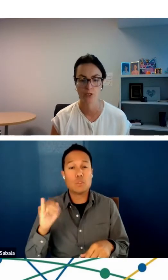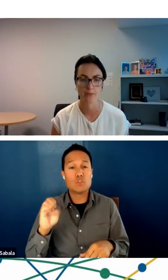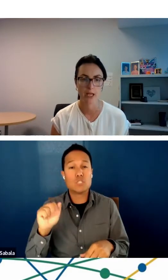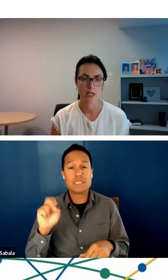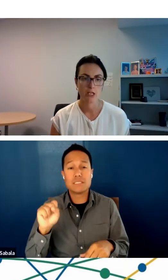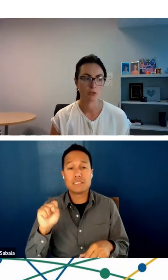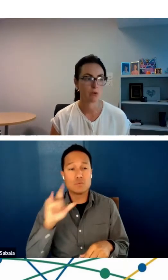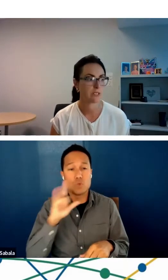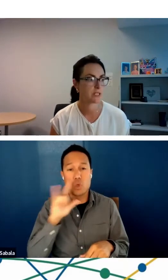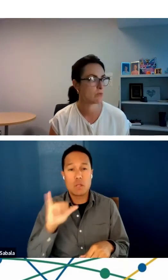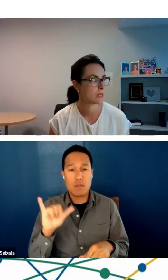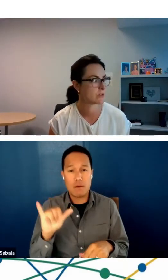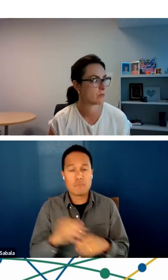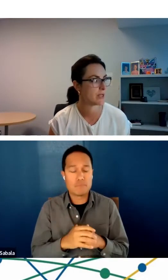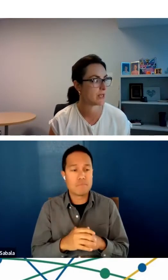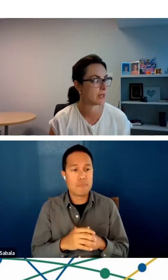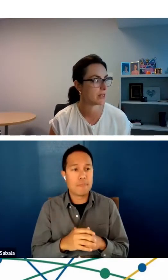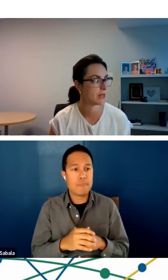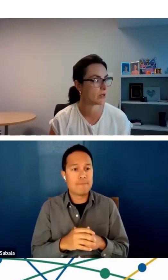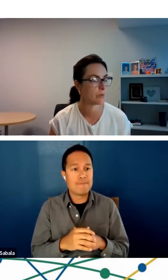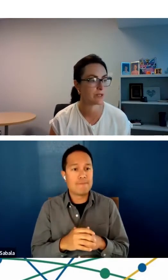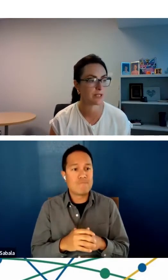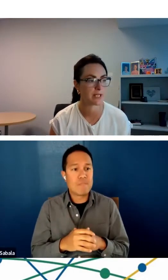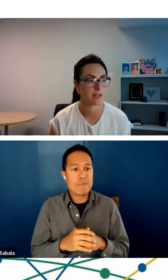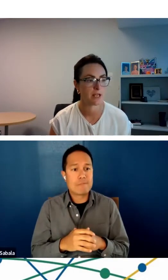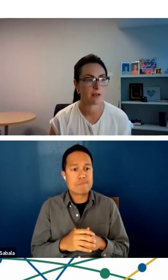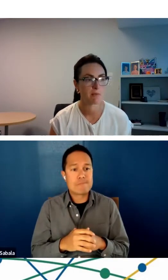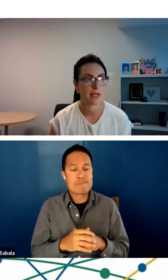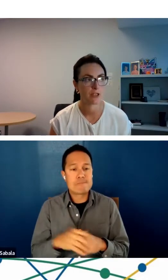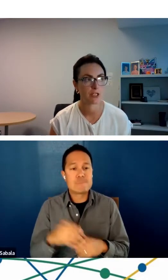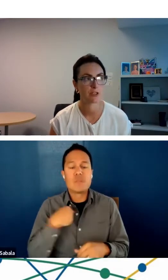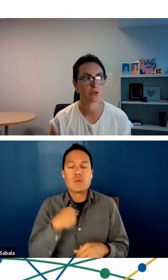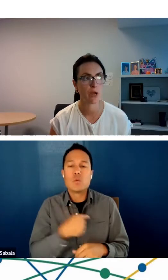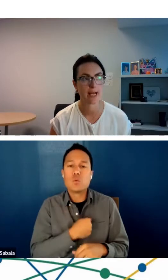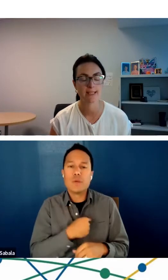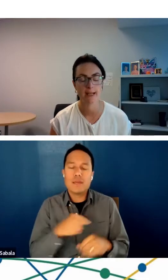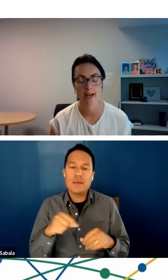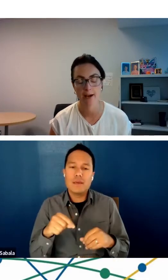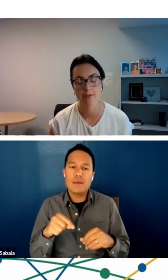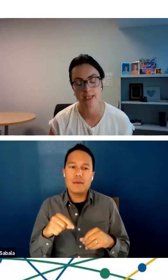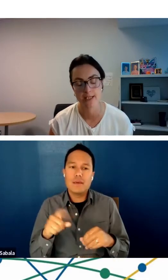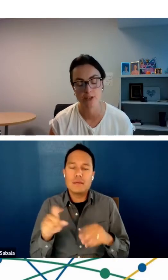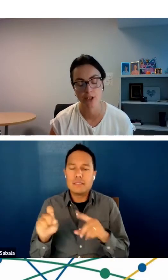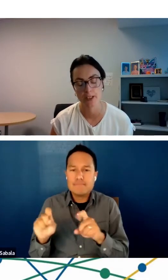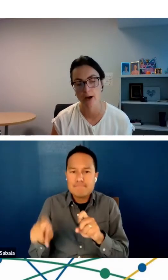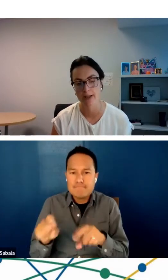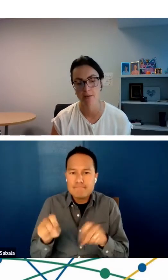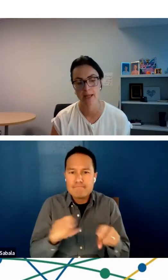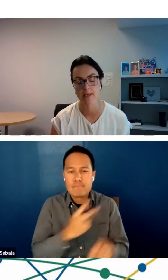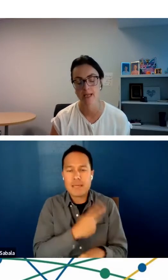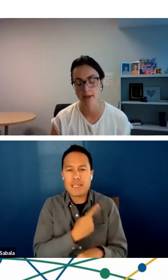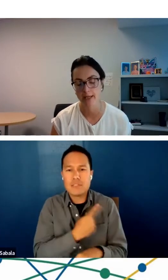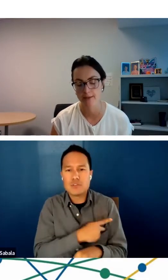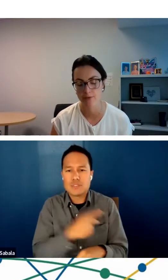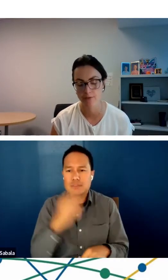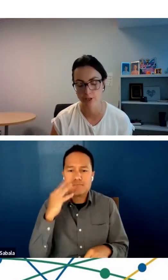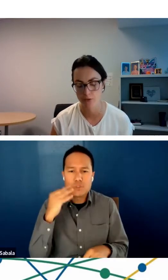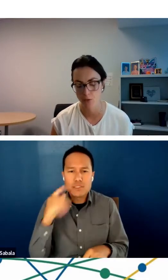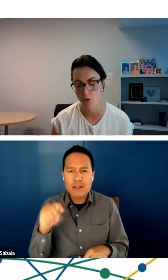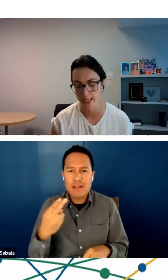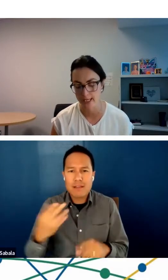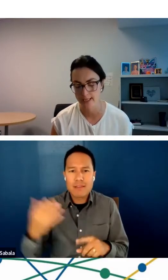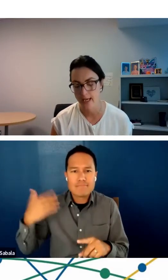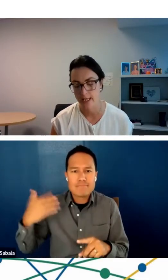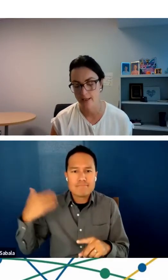the switchboard. So what we did was we queried patients who had telehealth visits early on in the pandemic in the